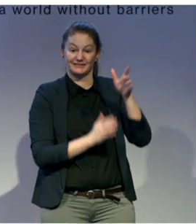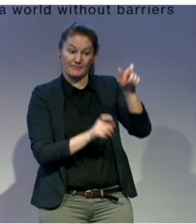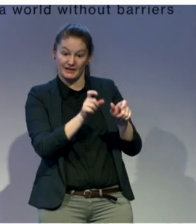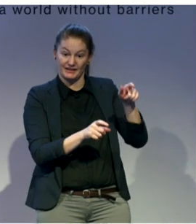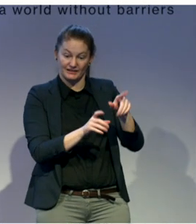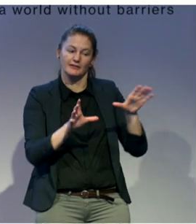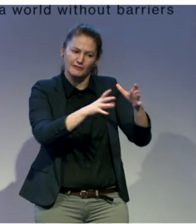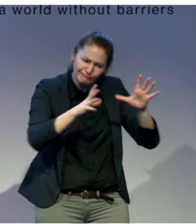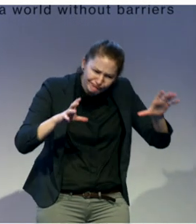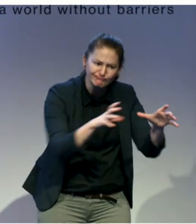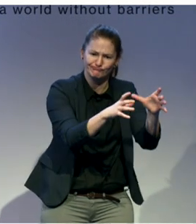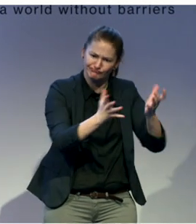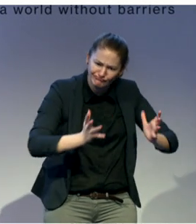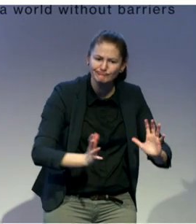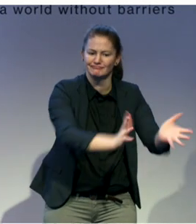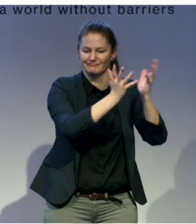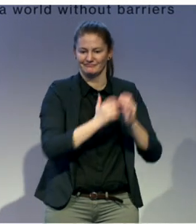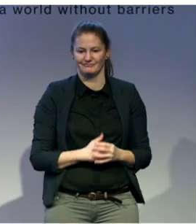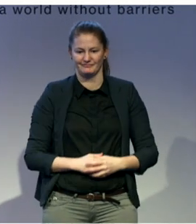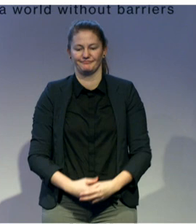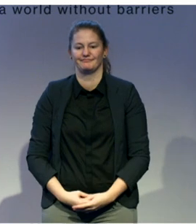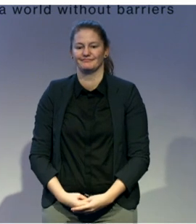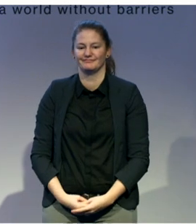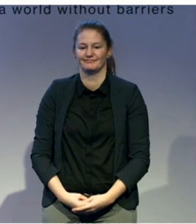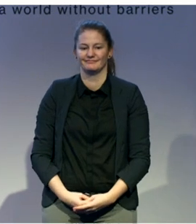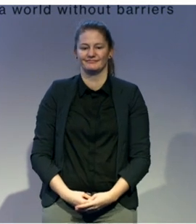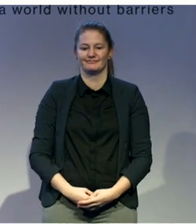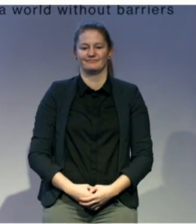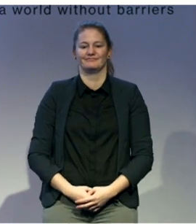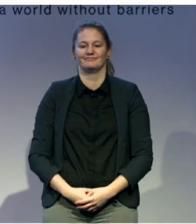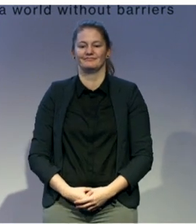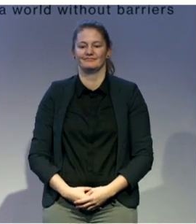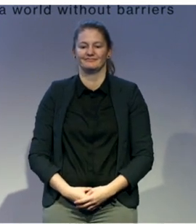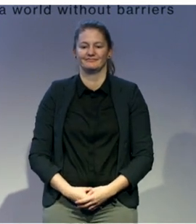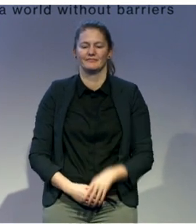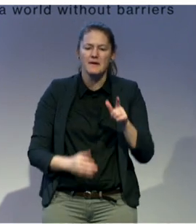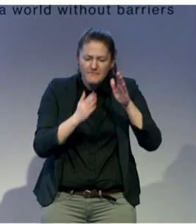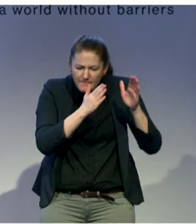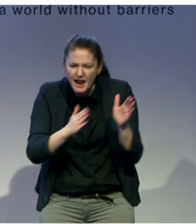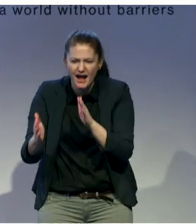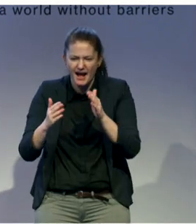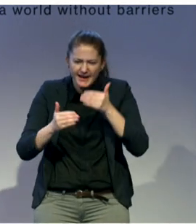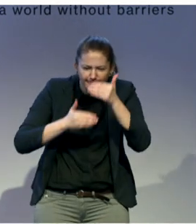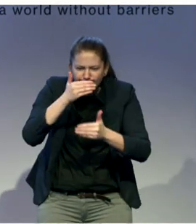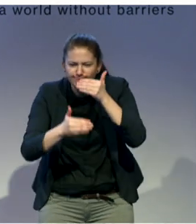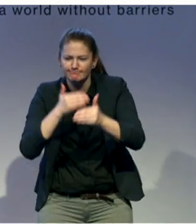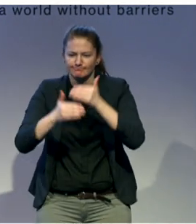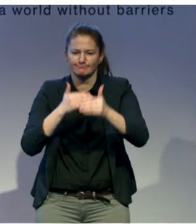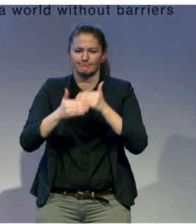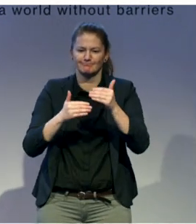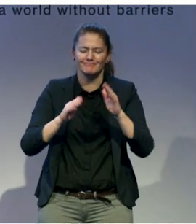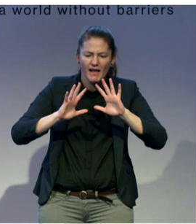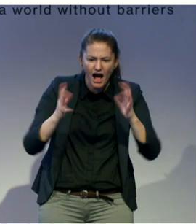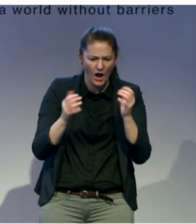accountability through inclusive planning process, ensuring representation of persons with disabilities in